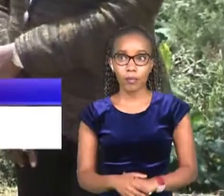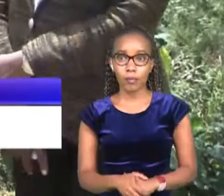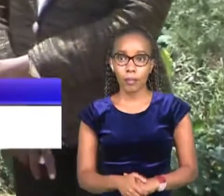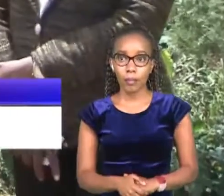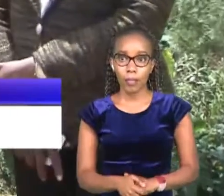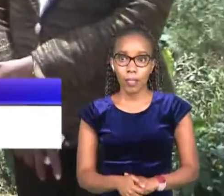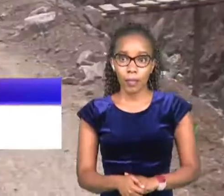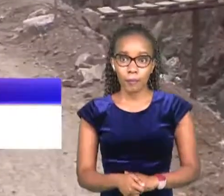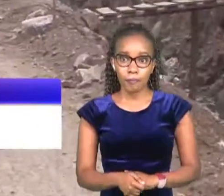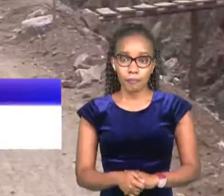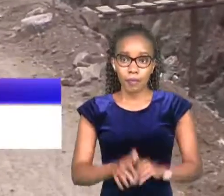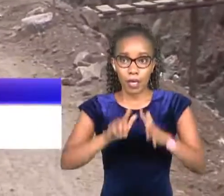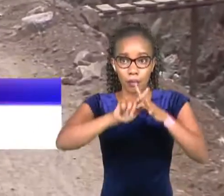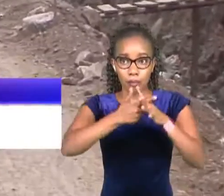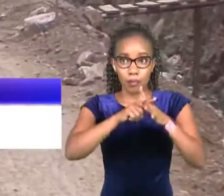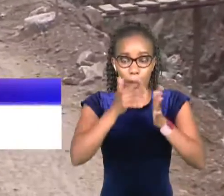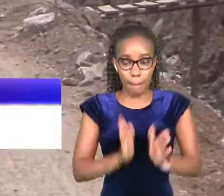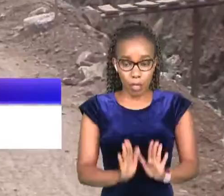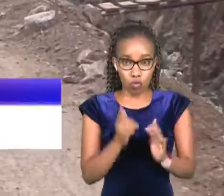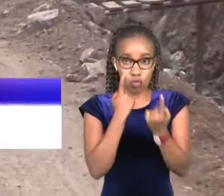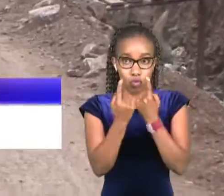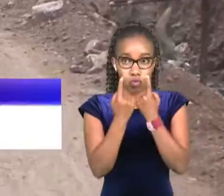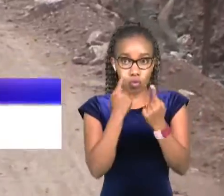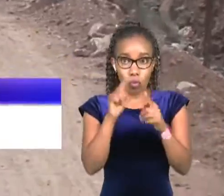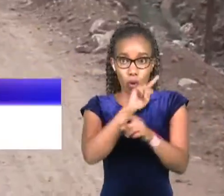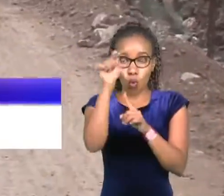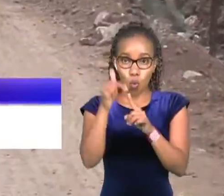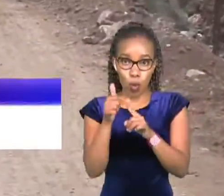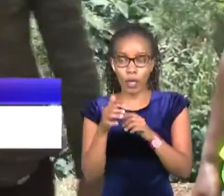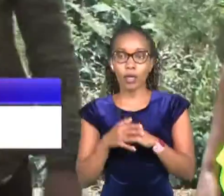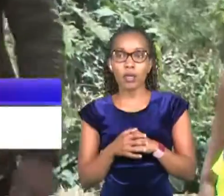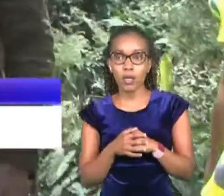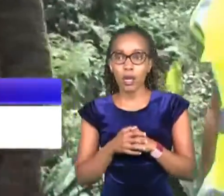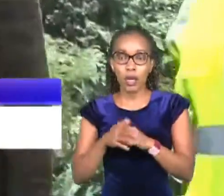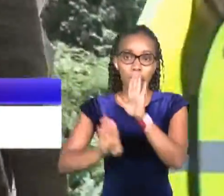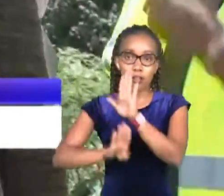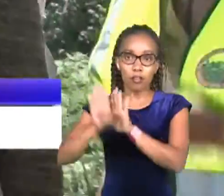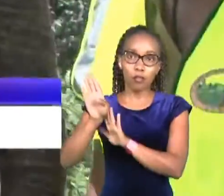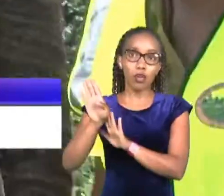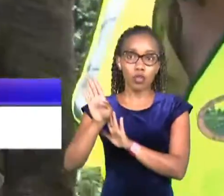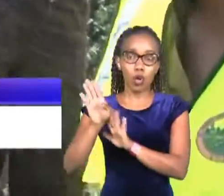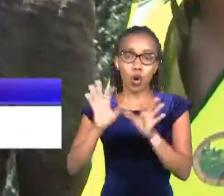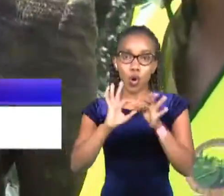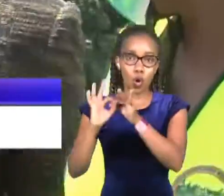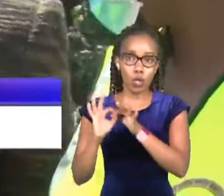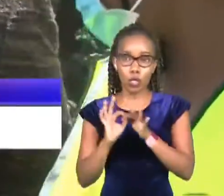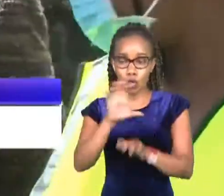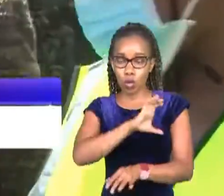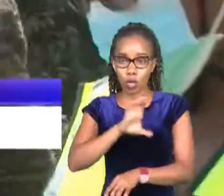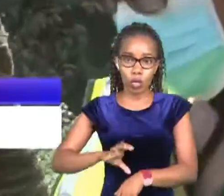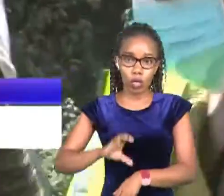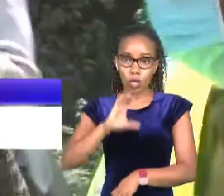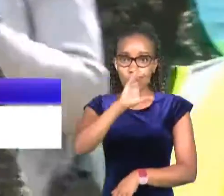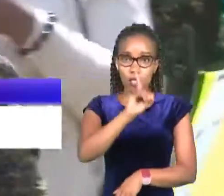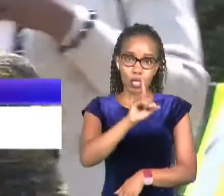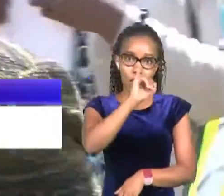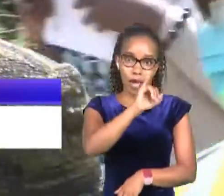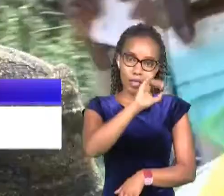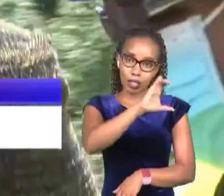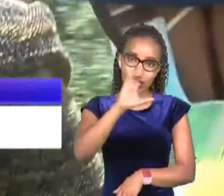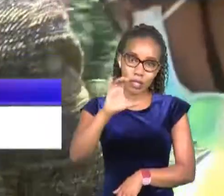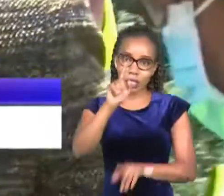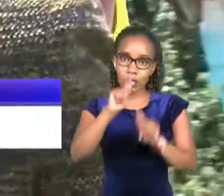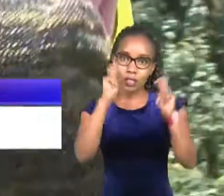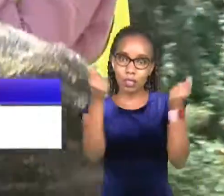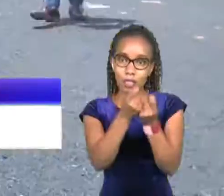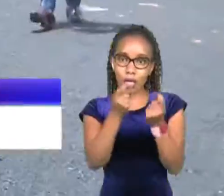the engineer was speaking at the site when she received the nairobi county development implementation coordination committee cdicc team led by the chair